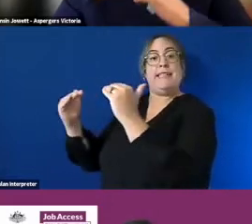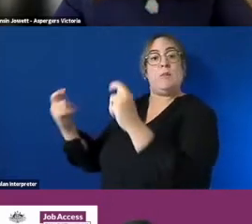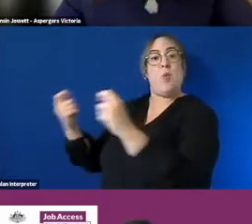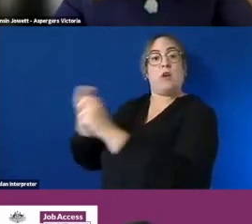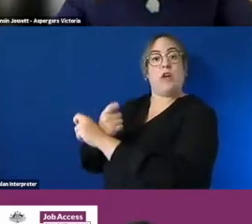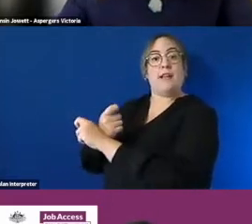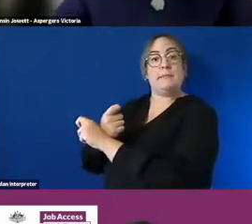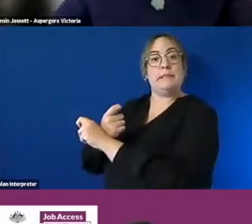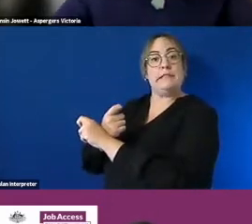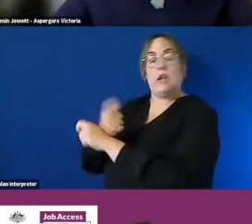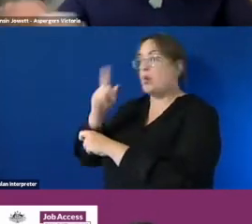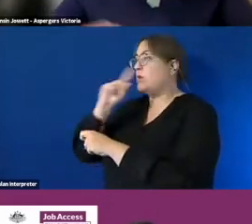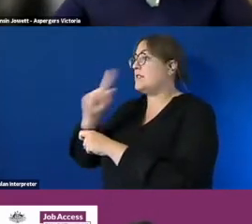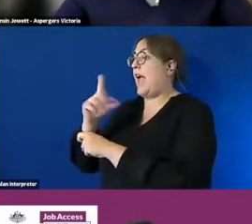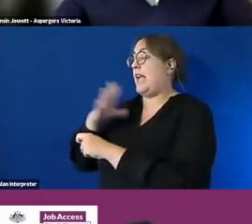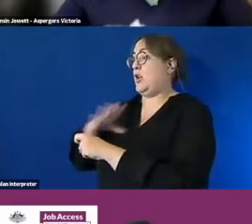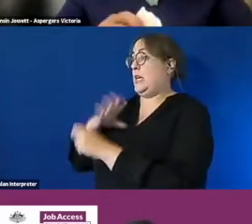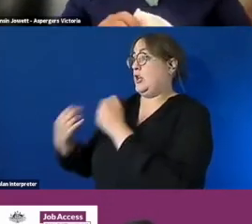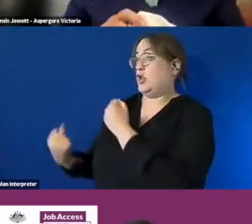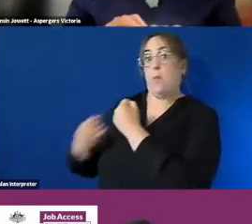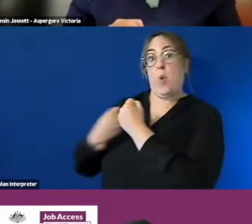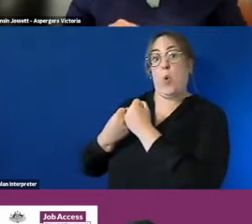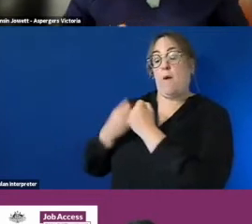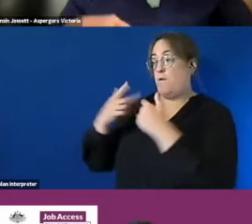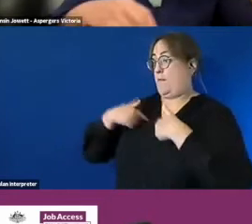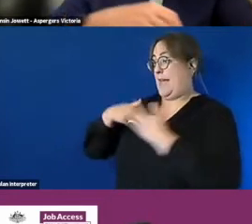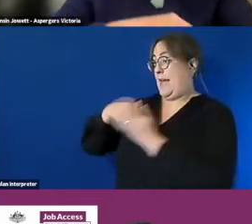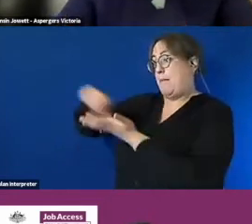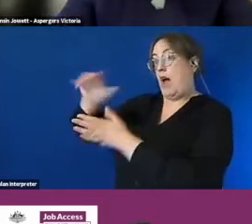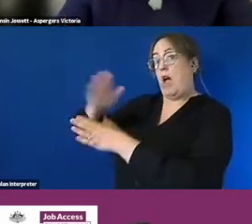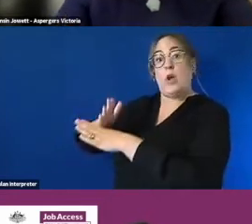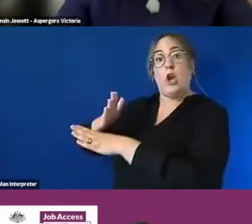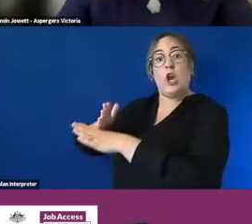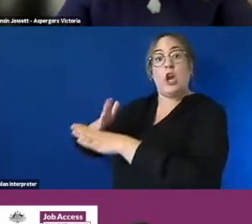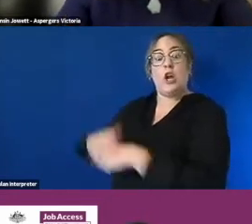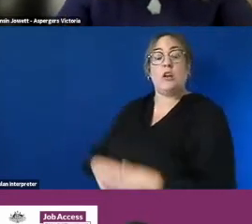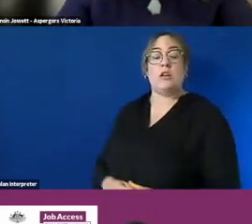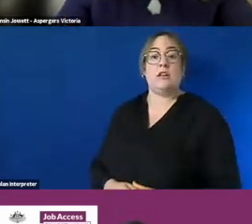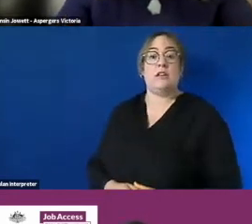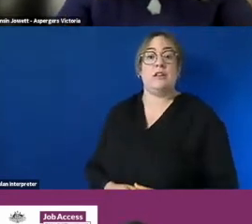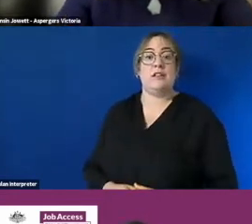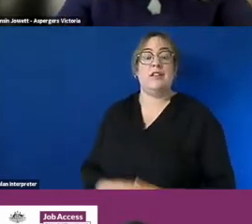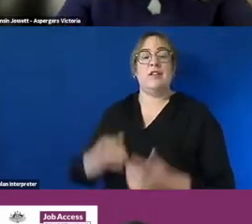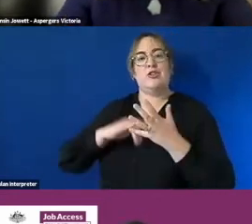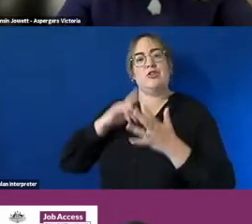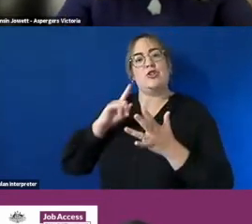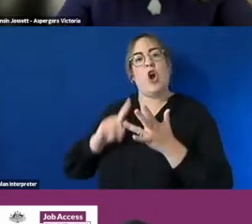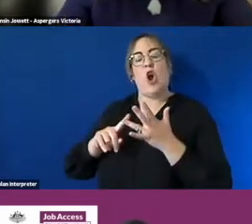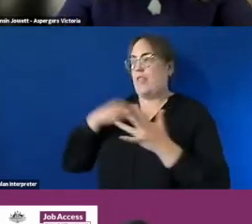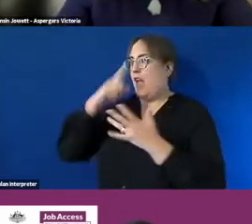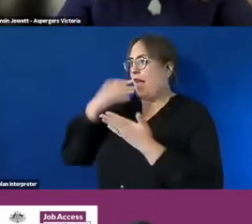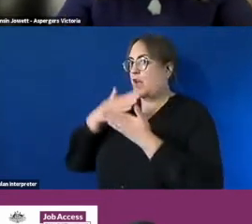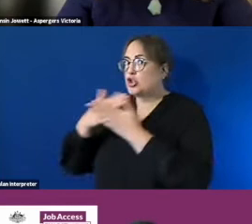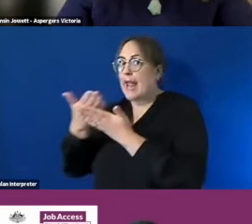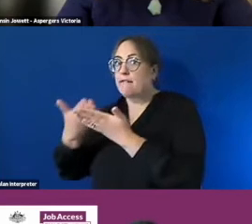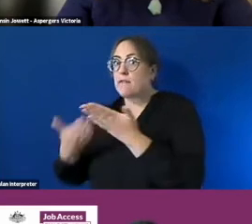recruitment um or do you require any reasonable adjustments and and you know we leave it up to the candidate there to share that information